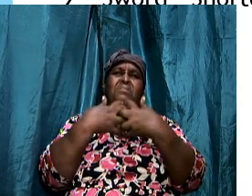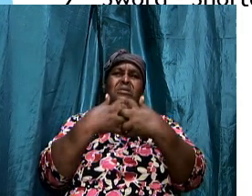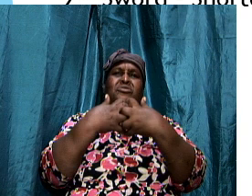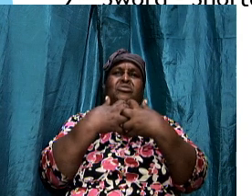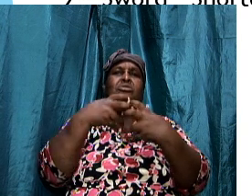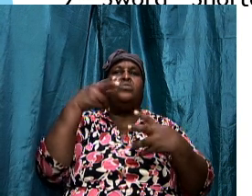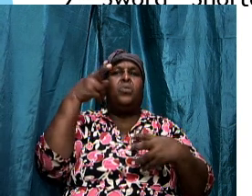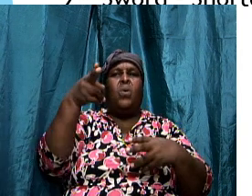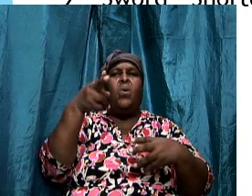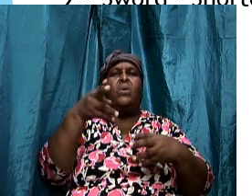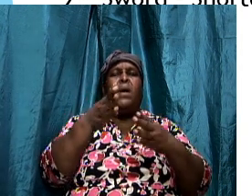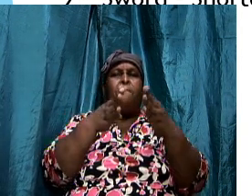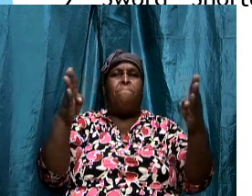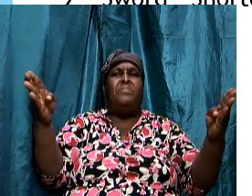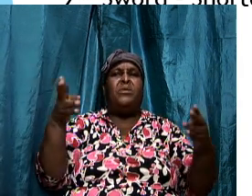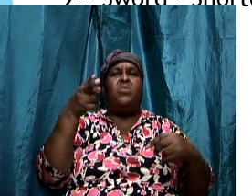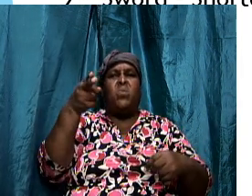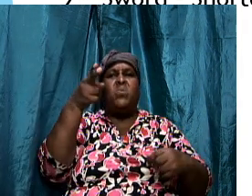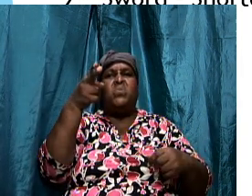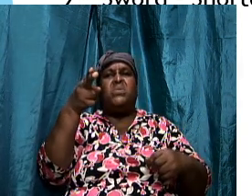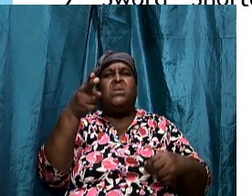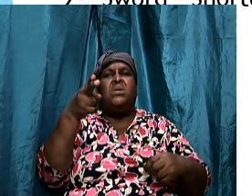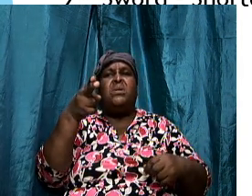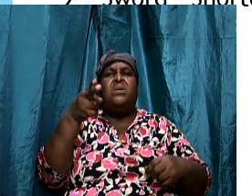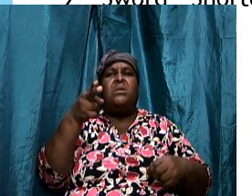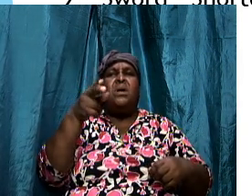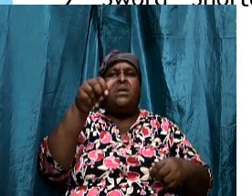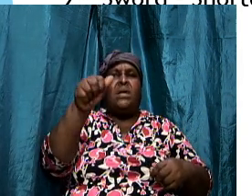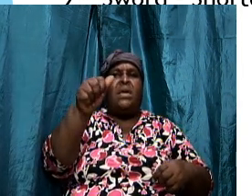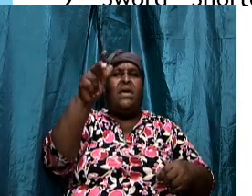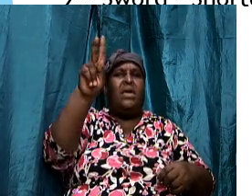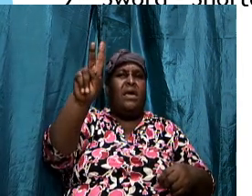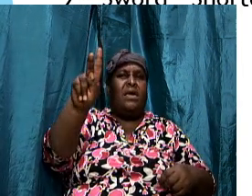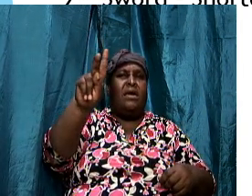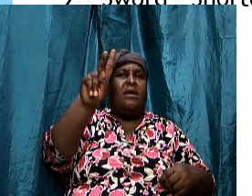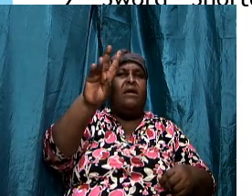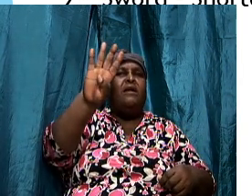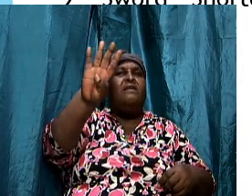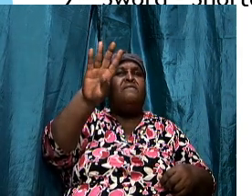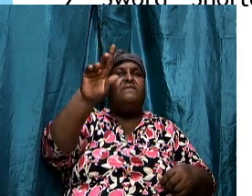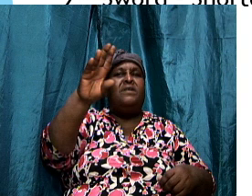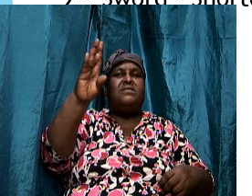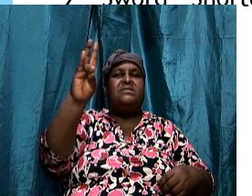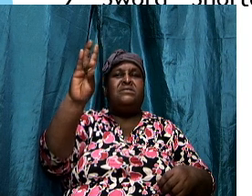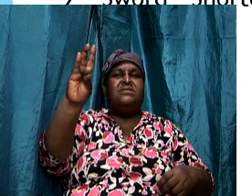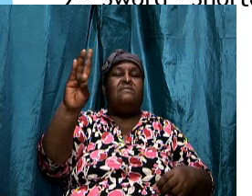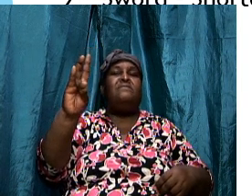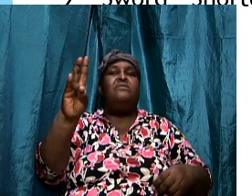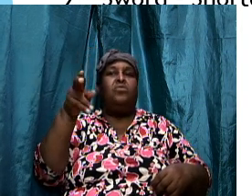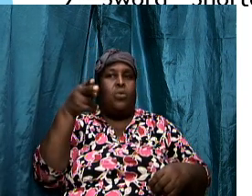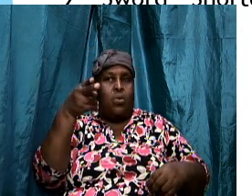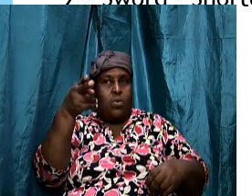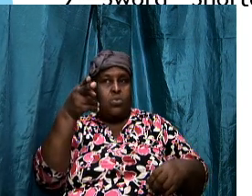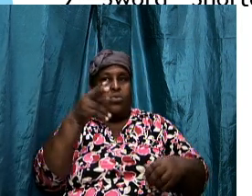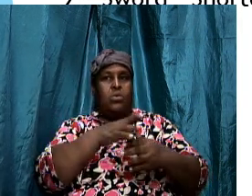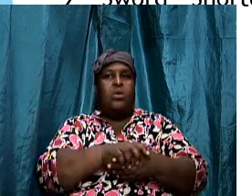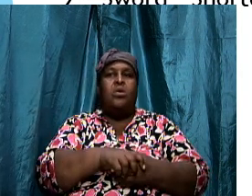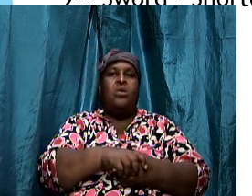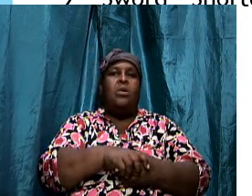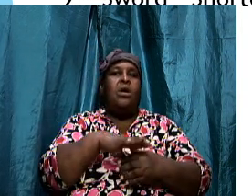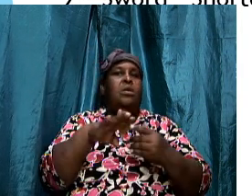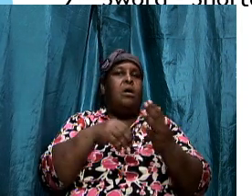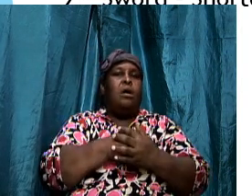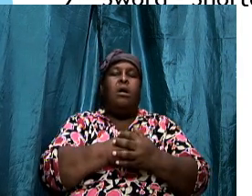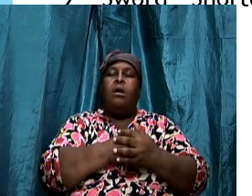and shoes and helmets. And they can only take cover. But they